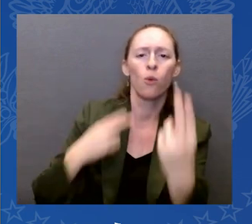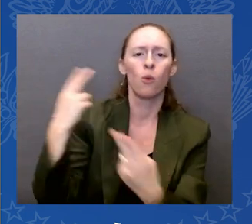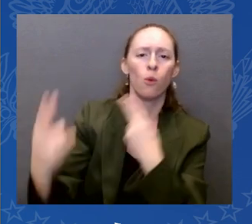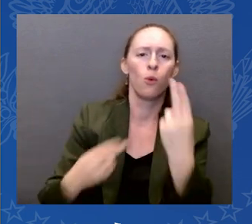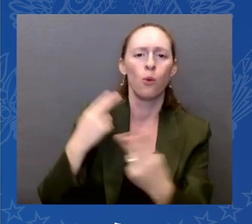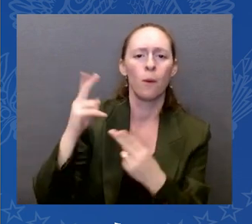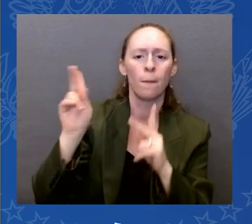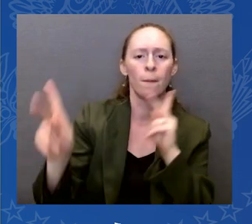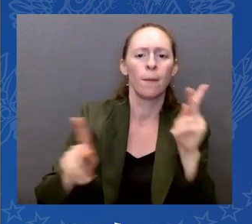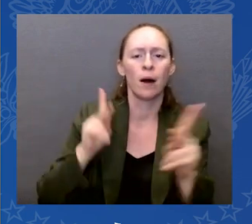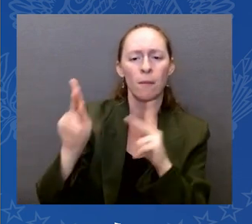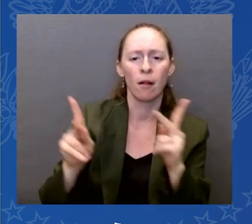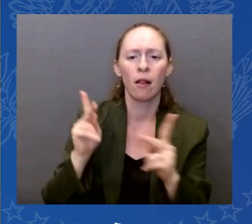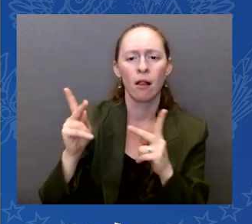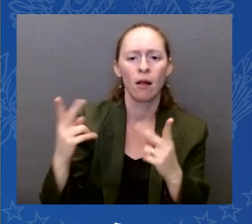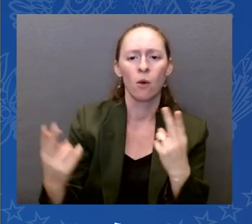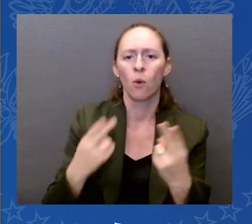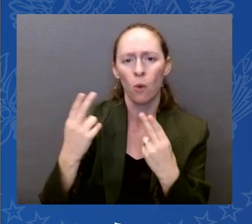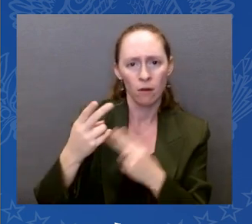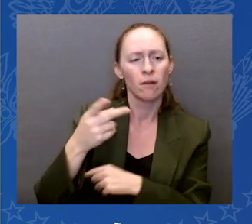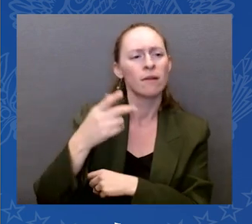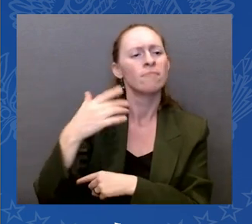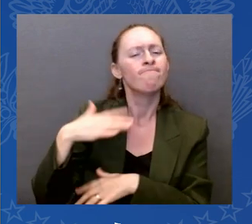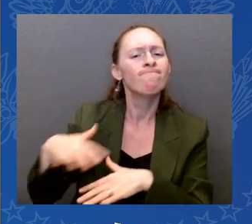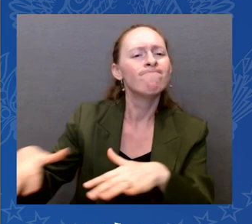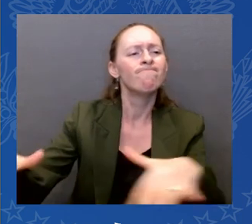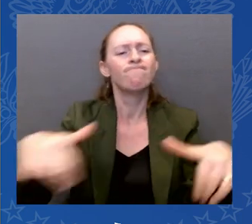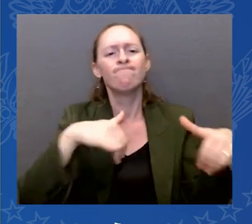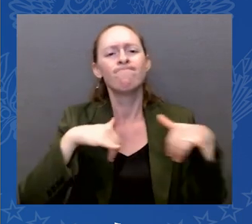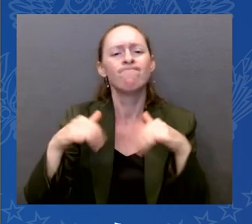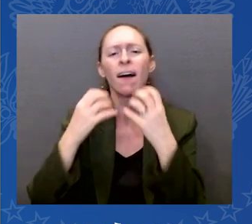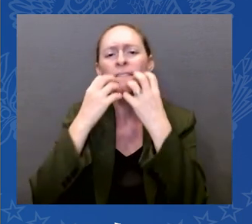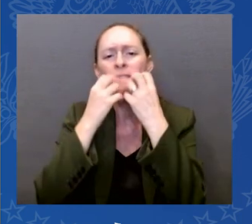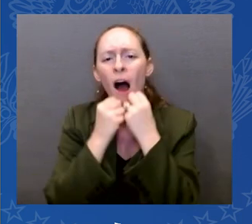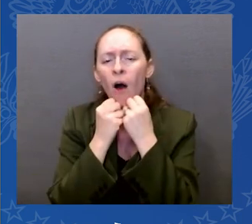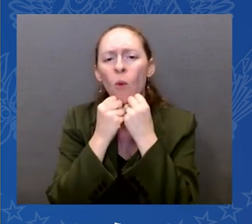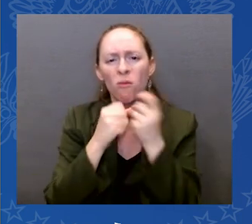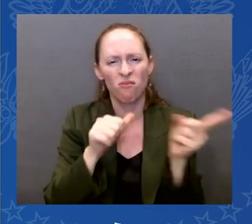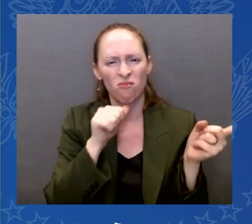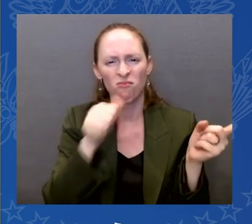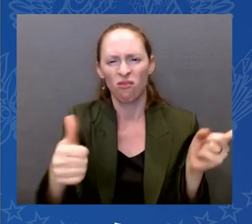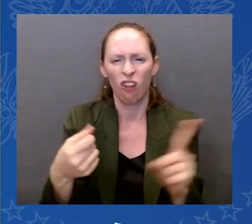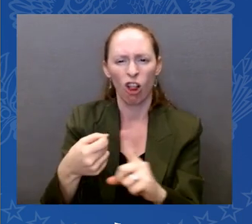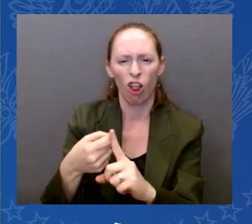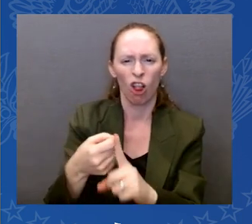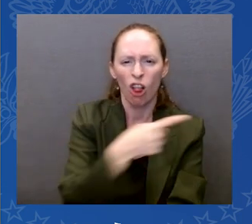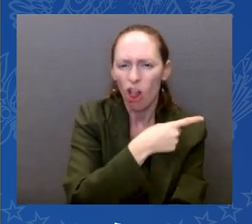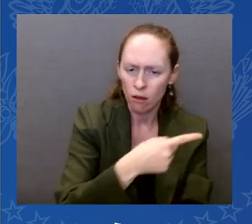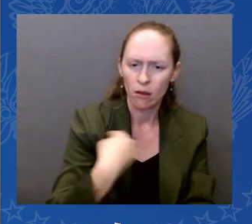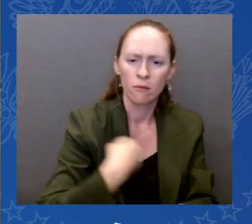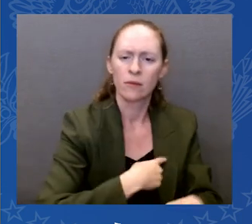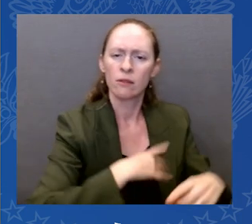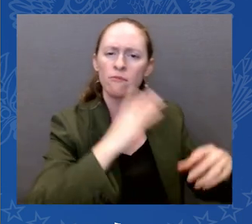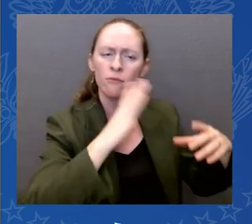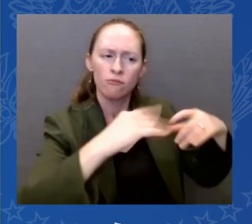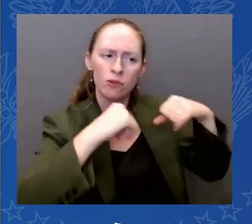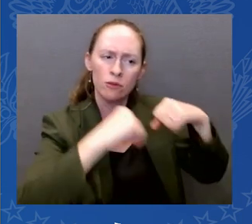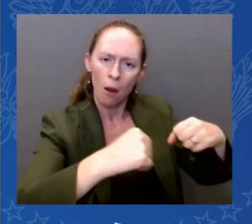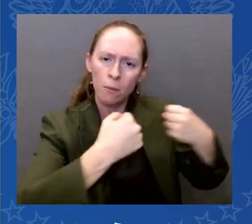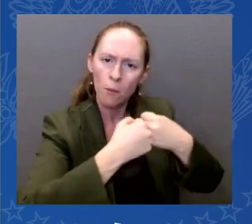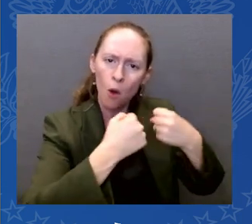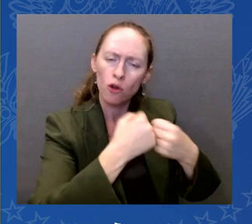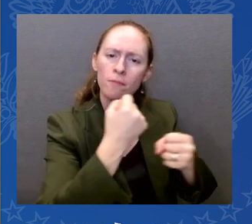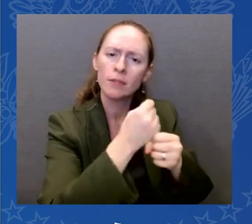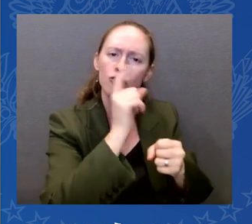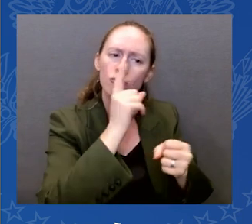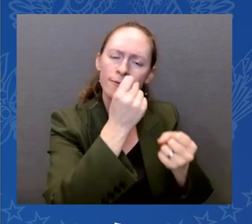migrants at the border. We're working to make sure it's safe and orderly and humane. Republican officials should not interfere with that